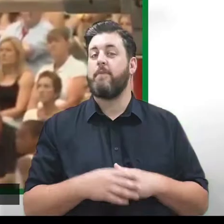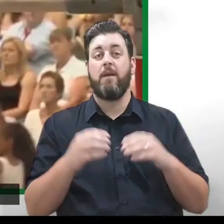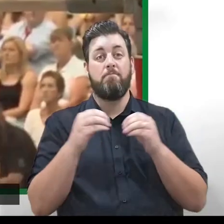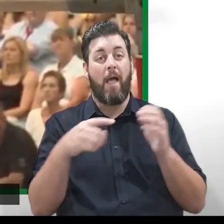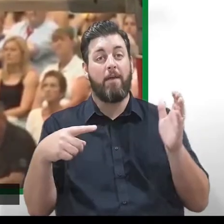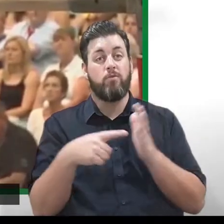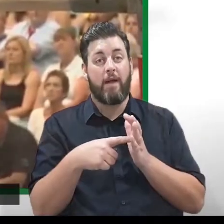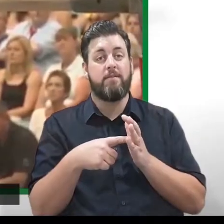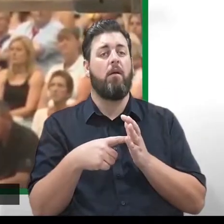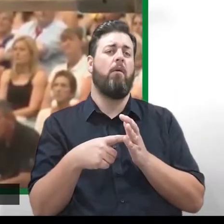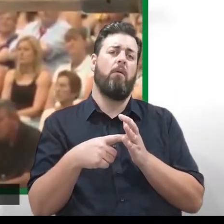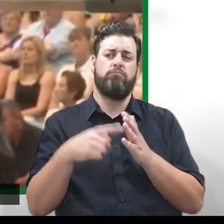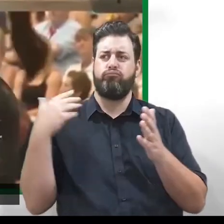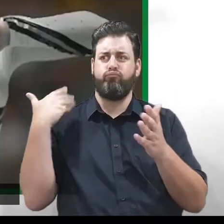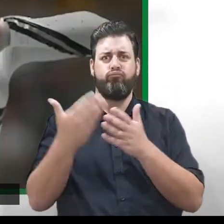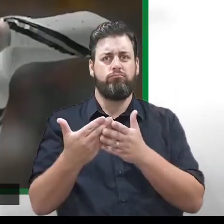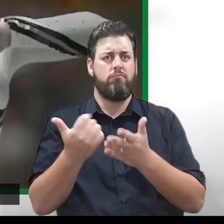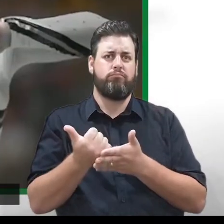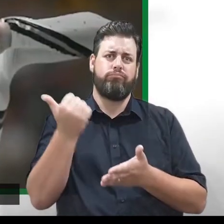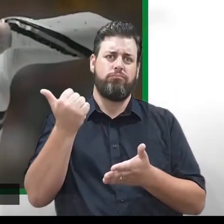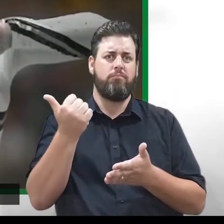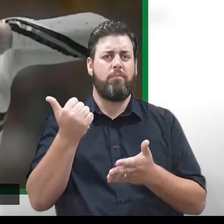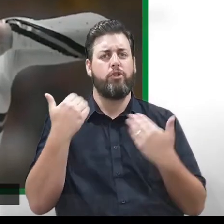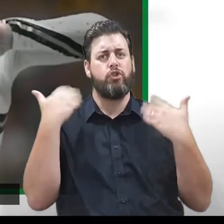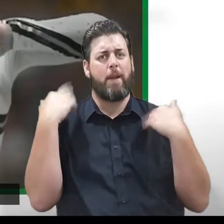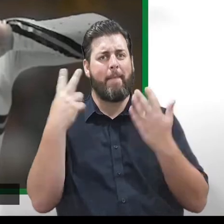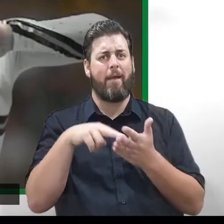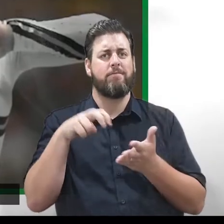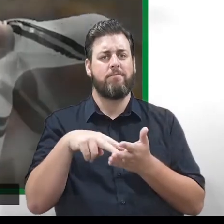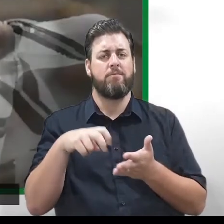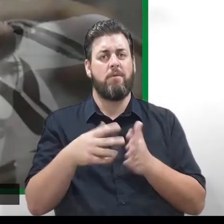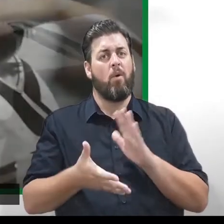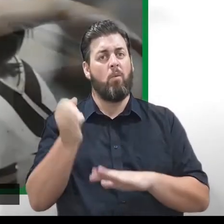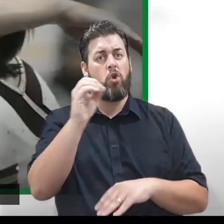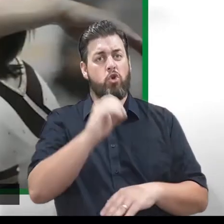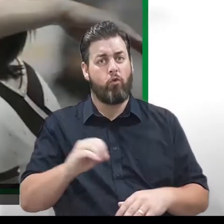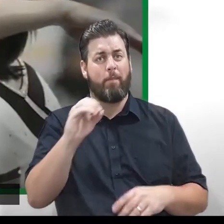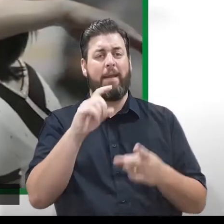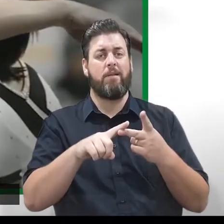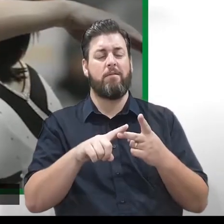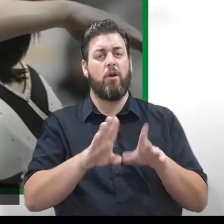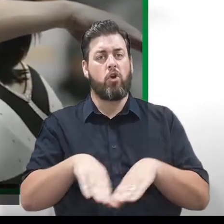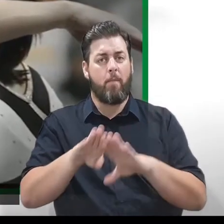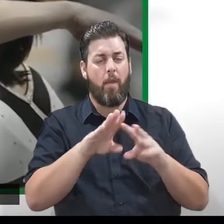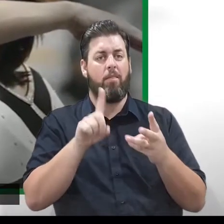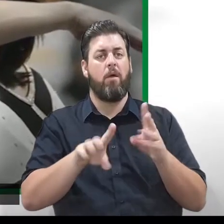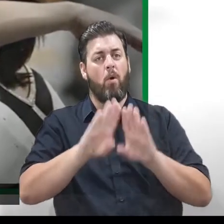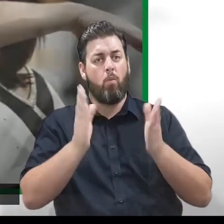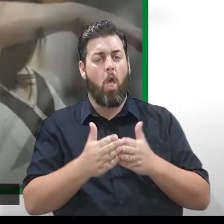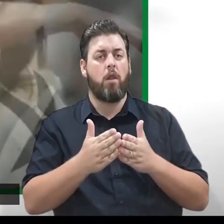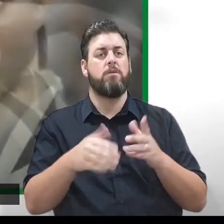Beth Tweddle is one of the greatest British gymnasts of all time, winning European, Commonwealth,